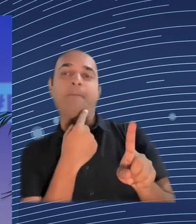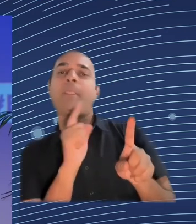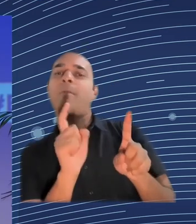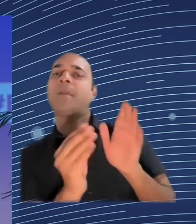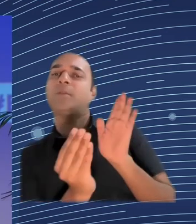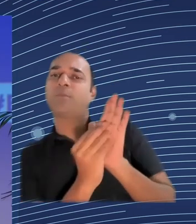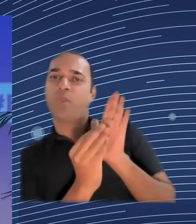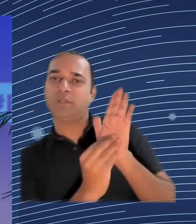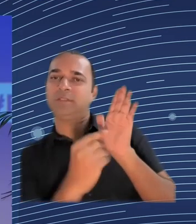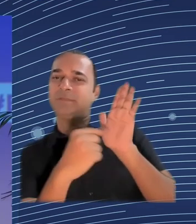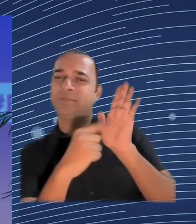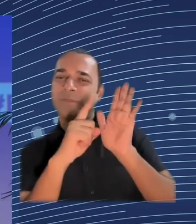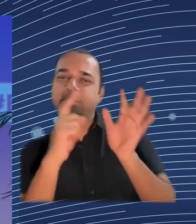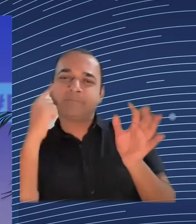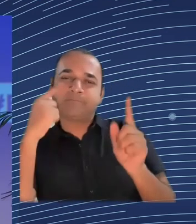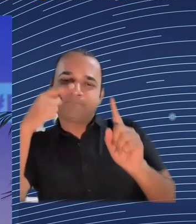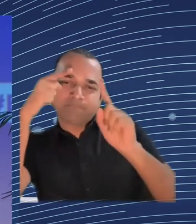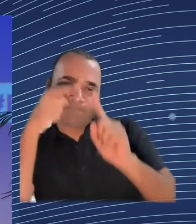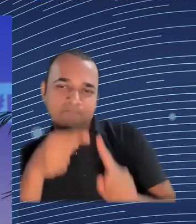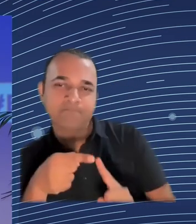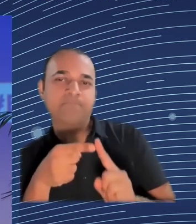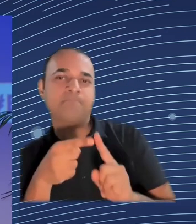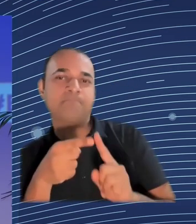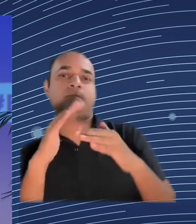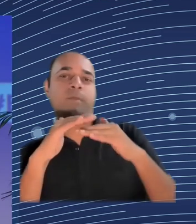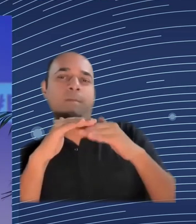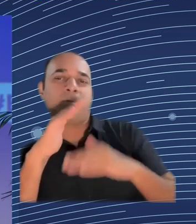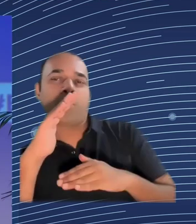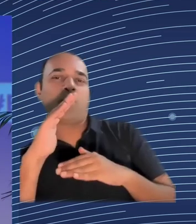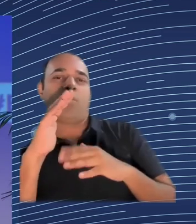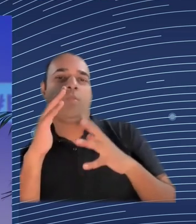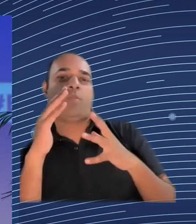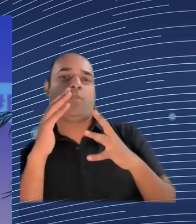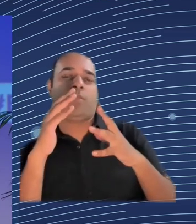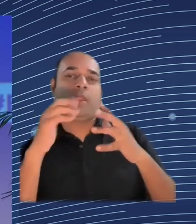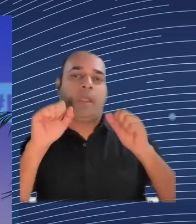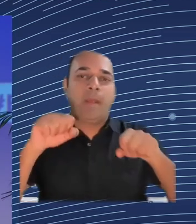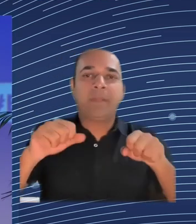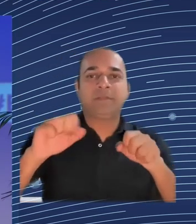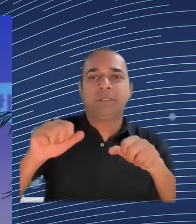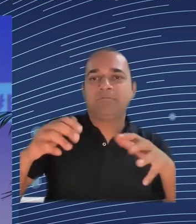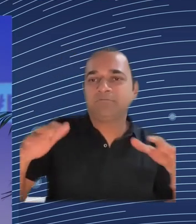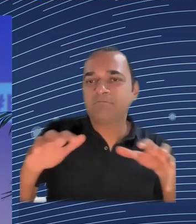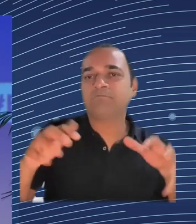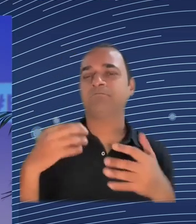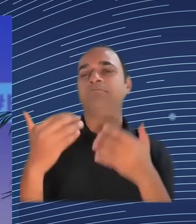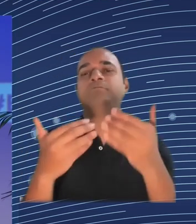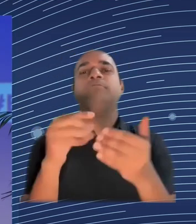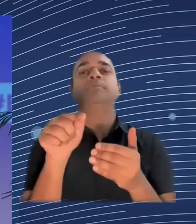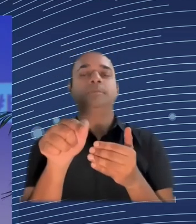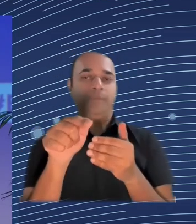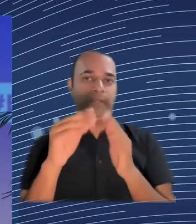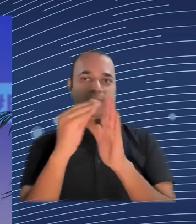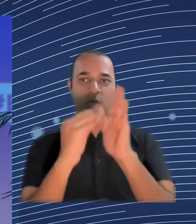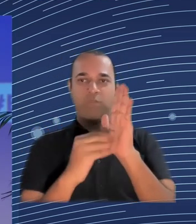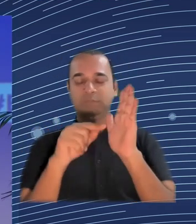the regional level where we work. And then, finally, I think Roxana has highlighted the idea that we don't need a one-size-fits-all policy. It